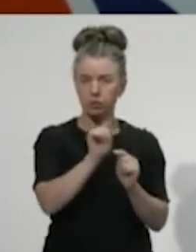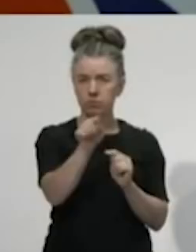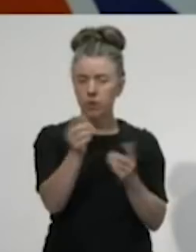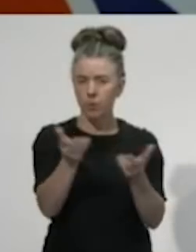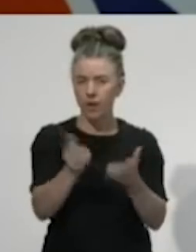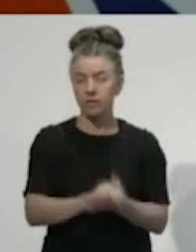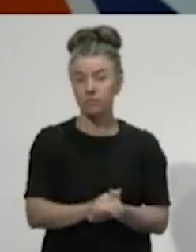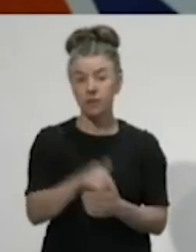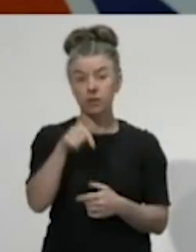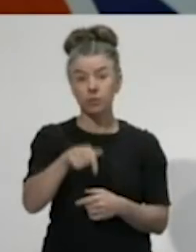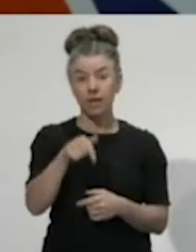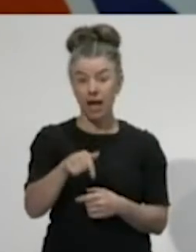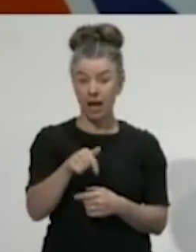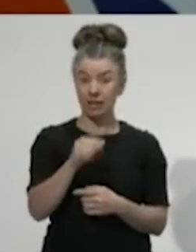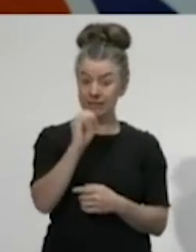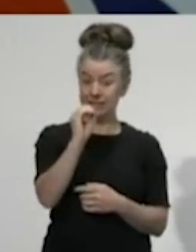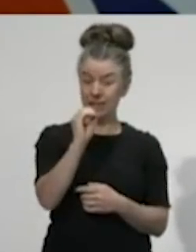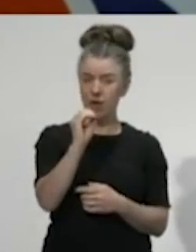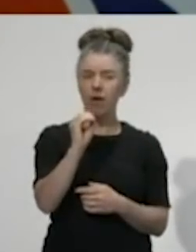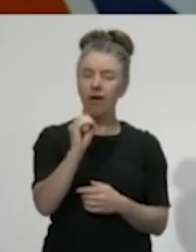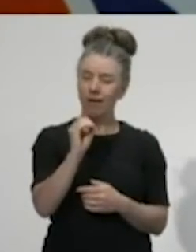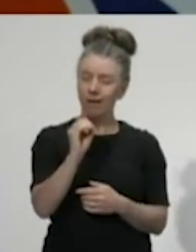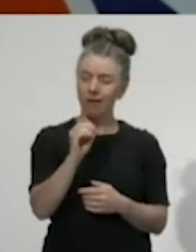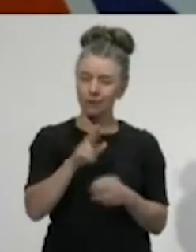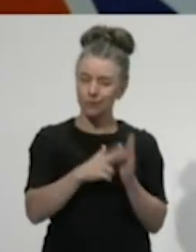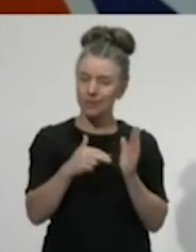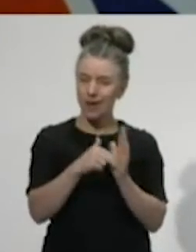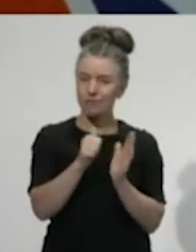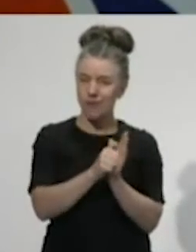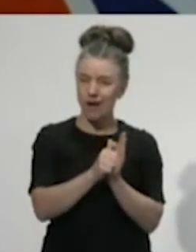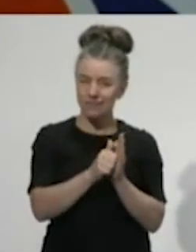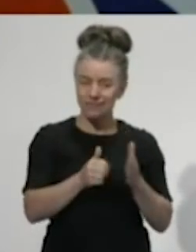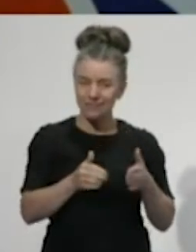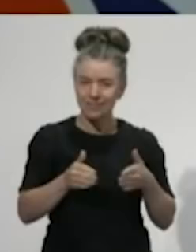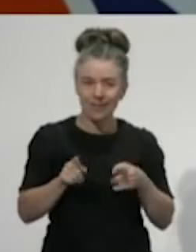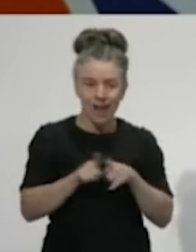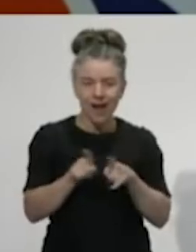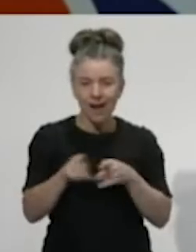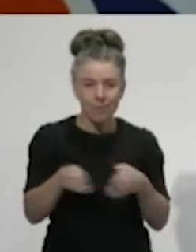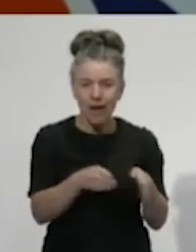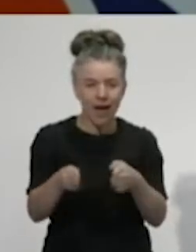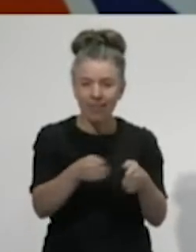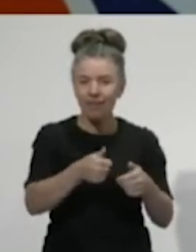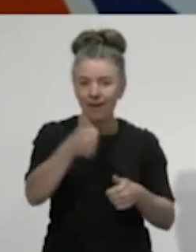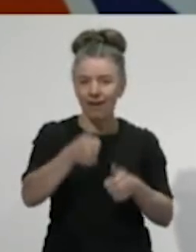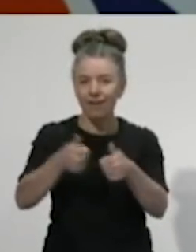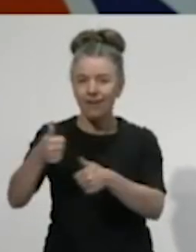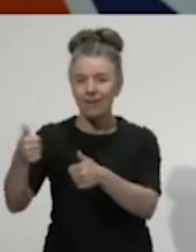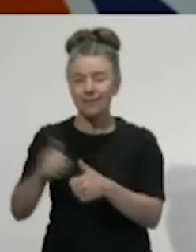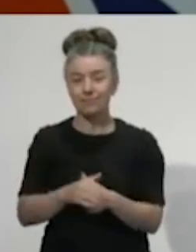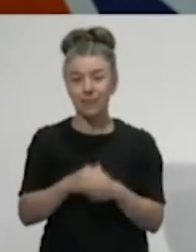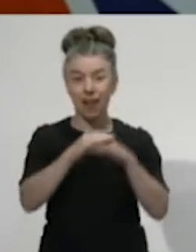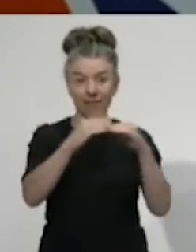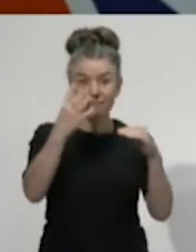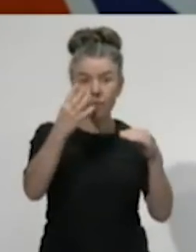figures do reinforce that we are on the right path, that we are maintaining the gains made through Alert